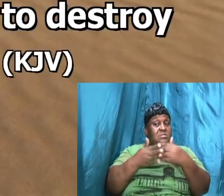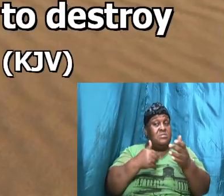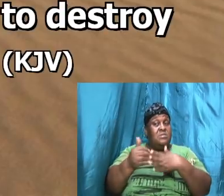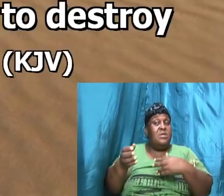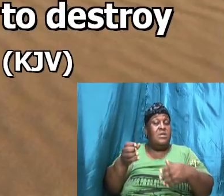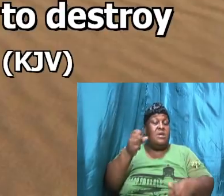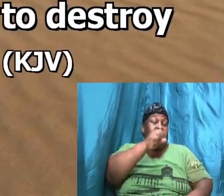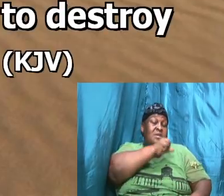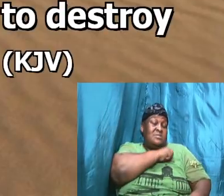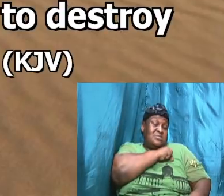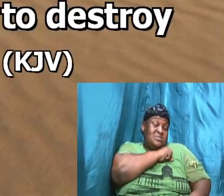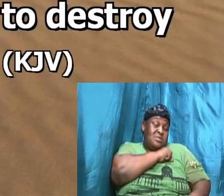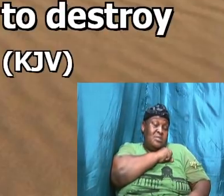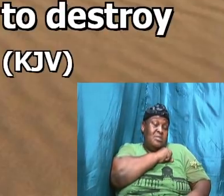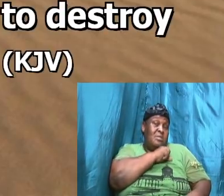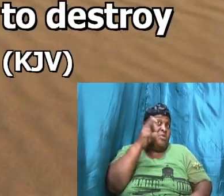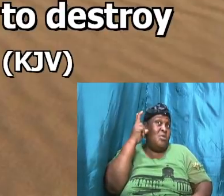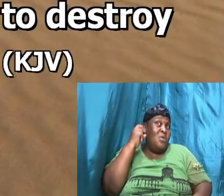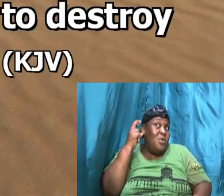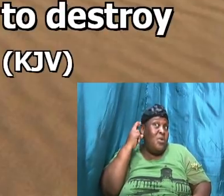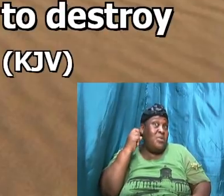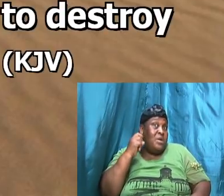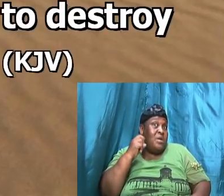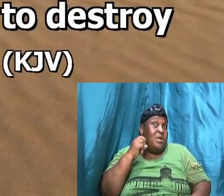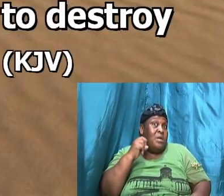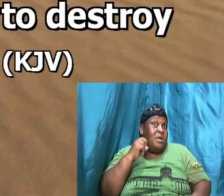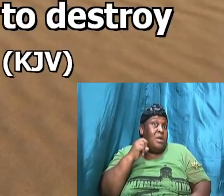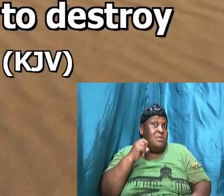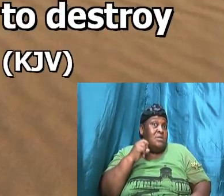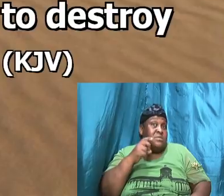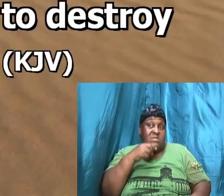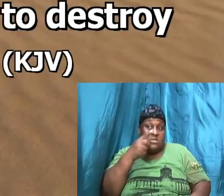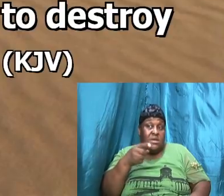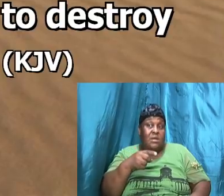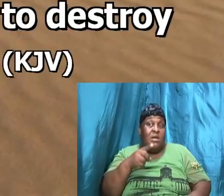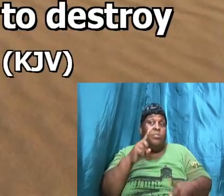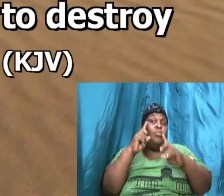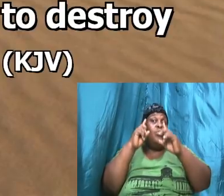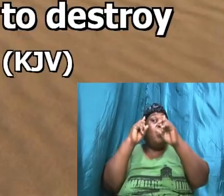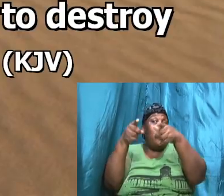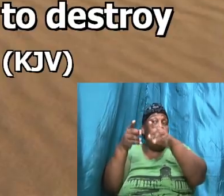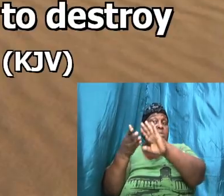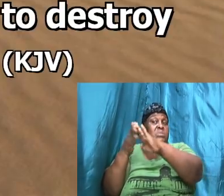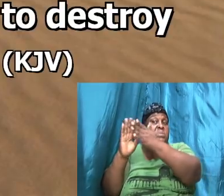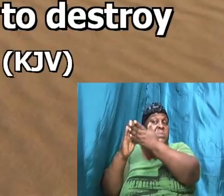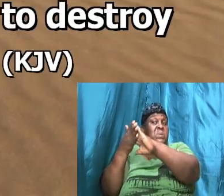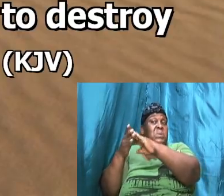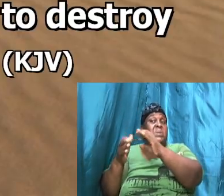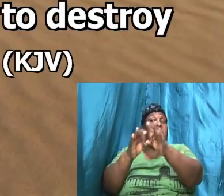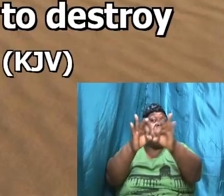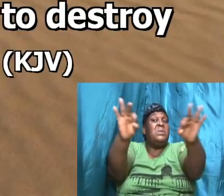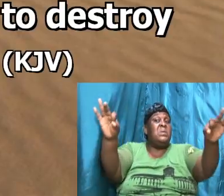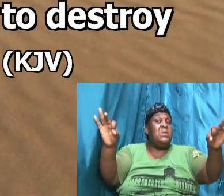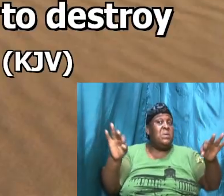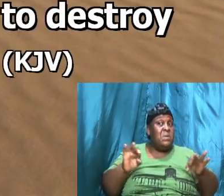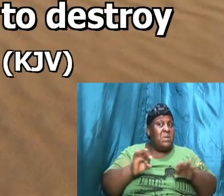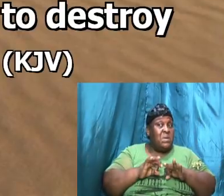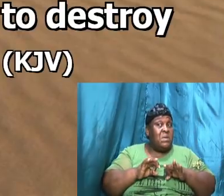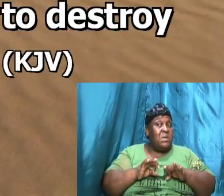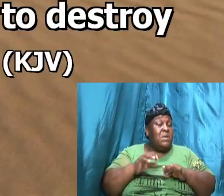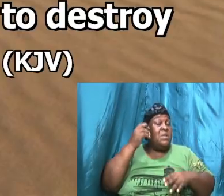he round up the troops and he said I'm going to go to kill that because this is a fenced city he can escape now